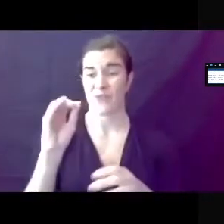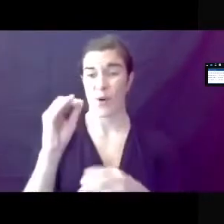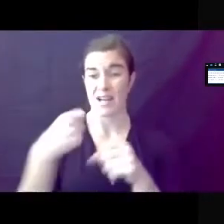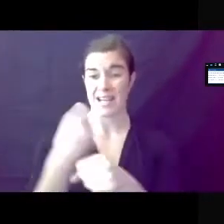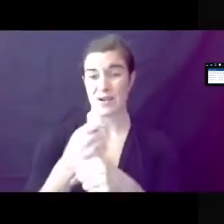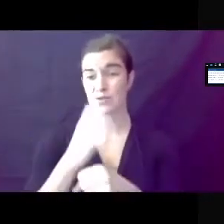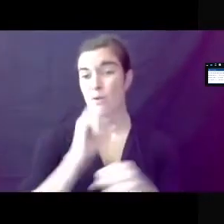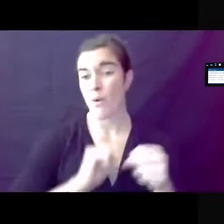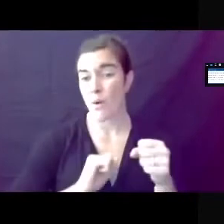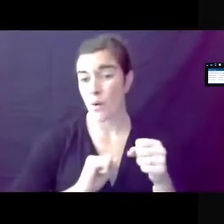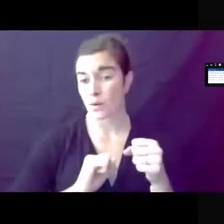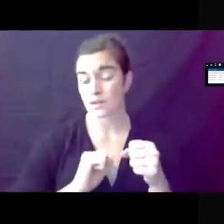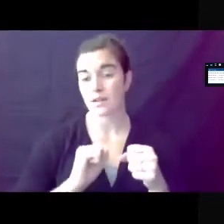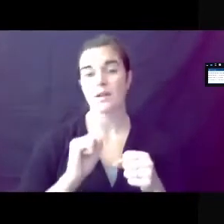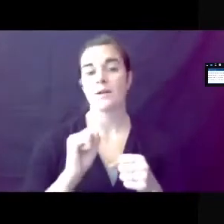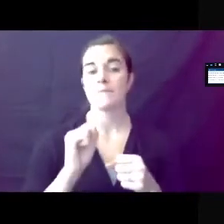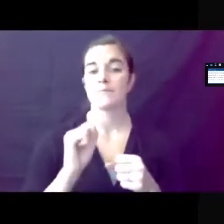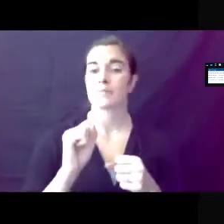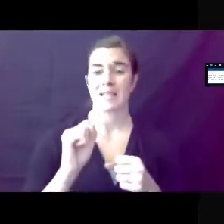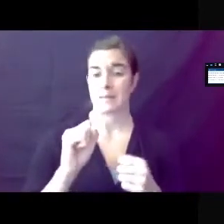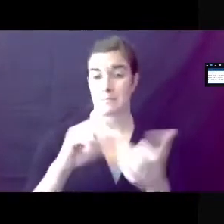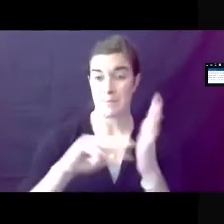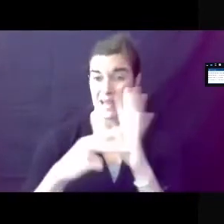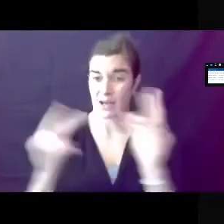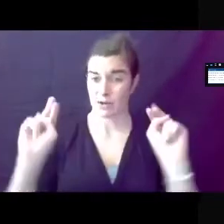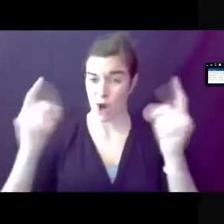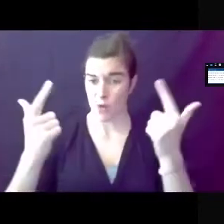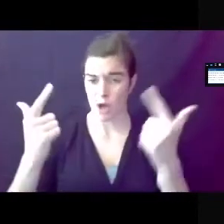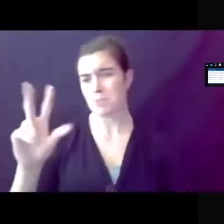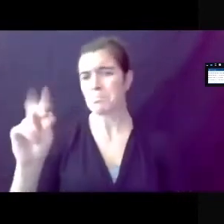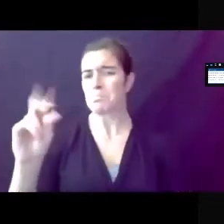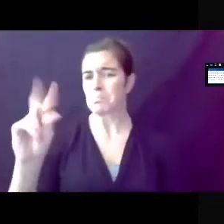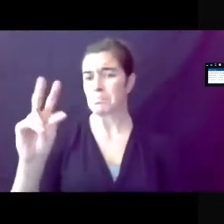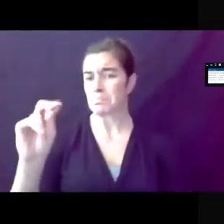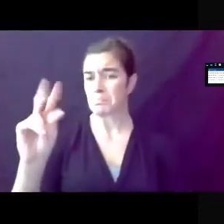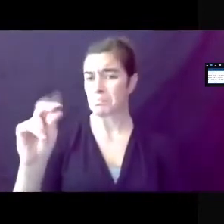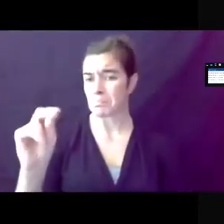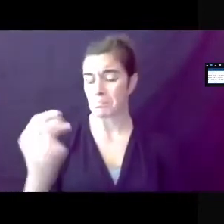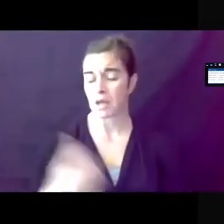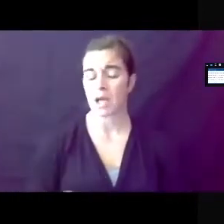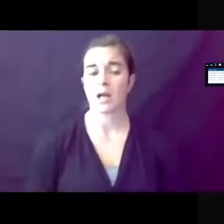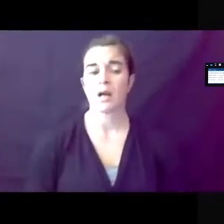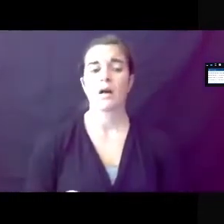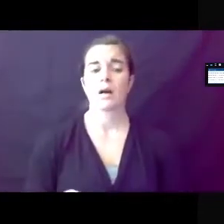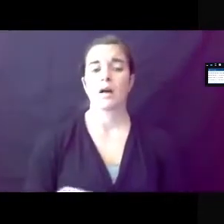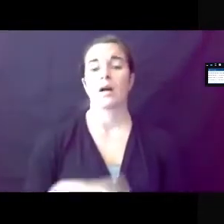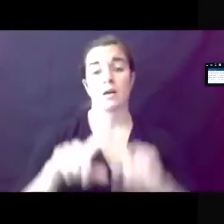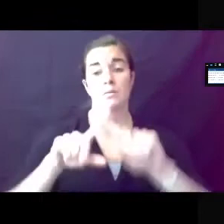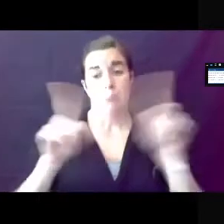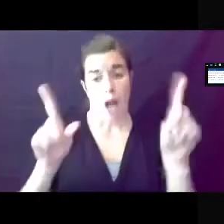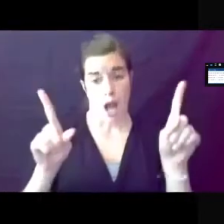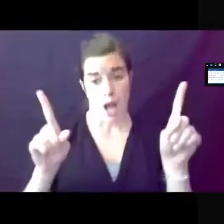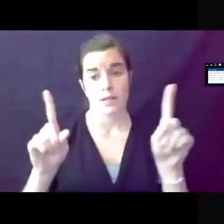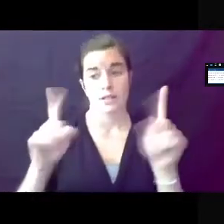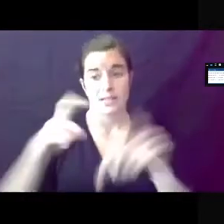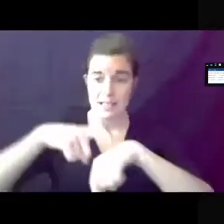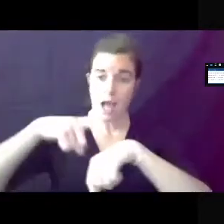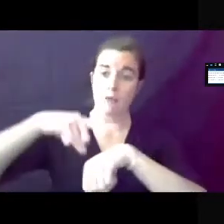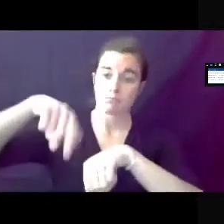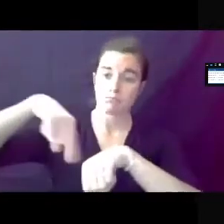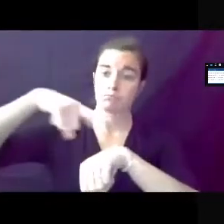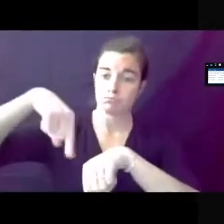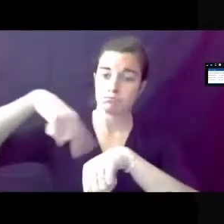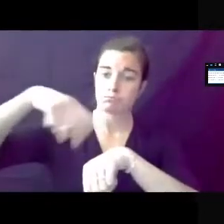in and of itself does not make it obsolete for those of us who are over 40 years would attest. However, over time, piecemeal